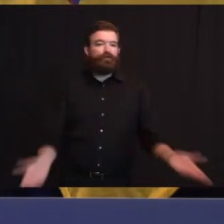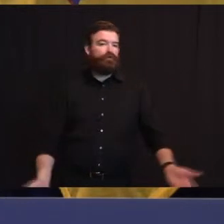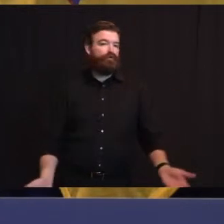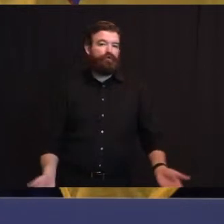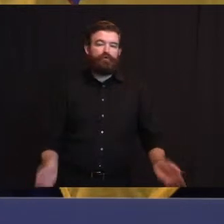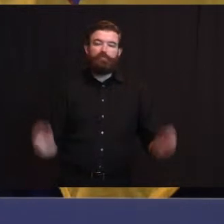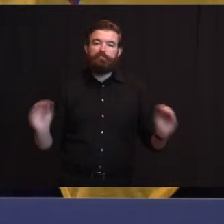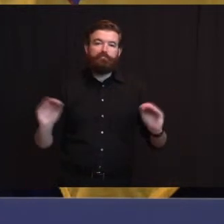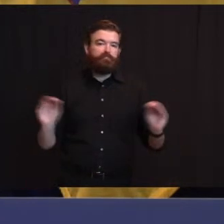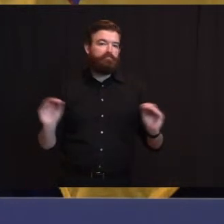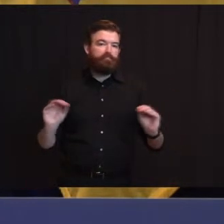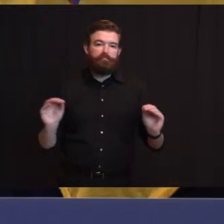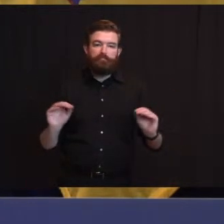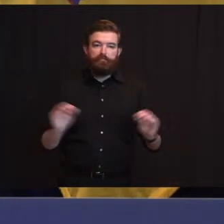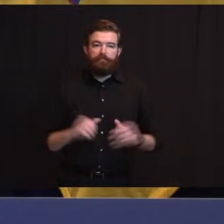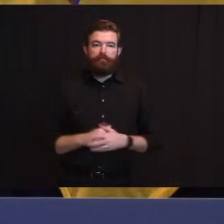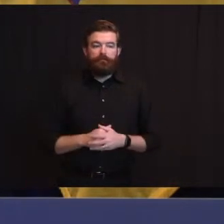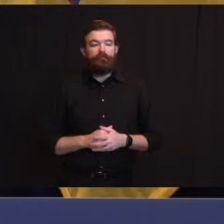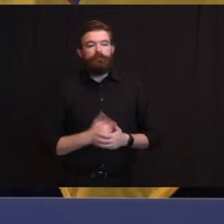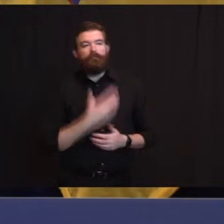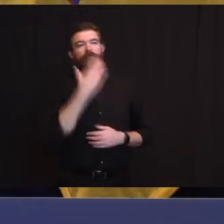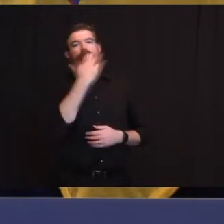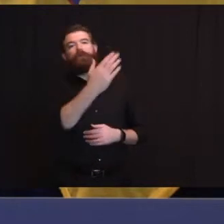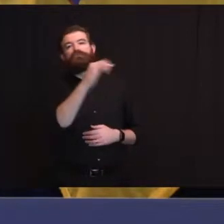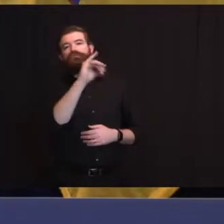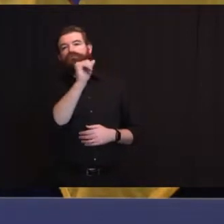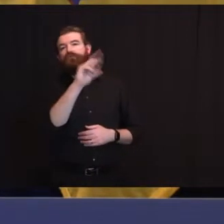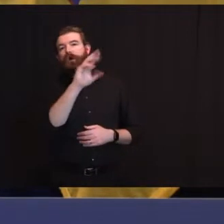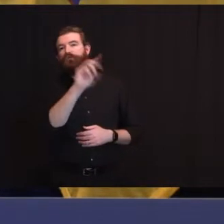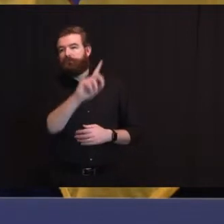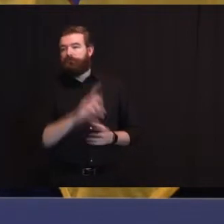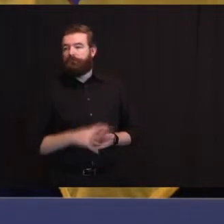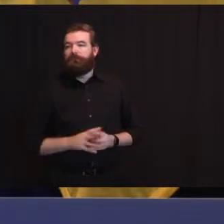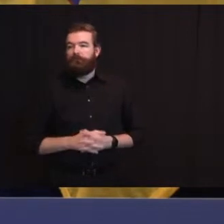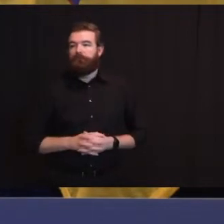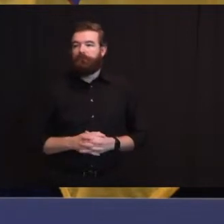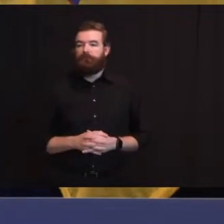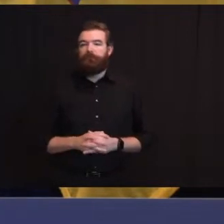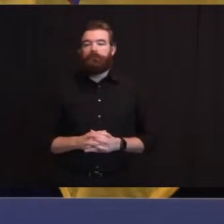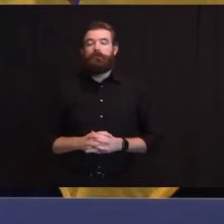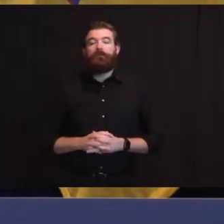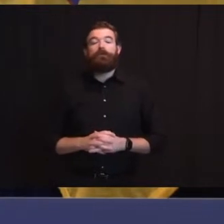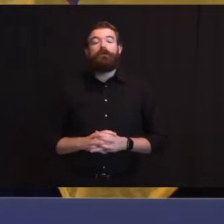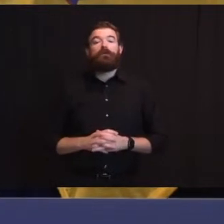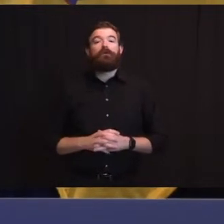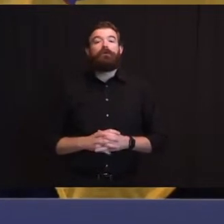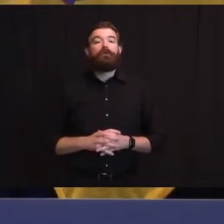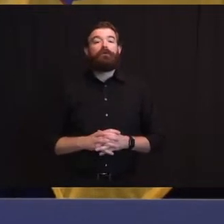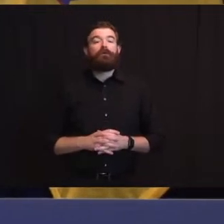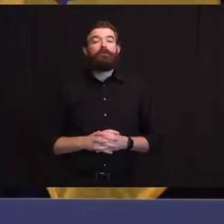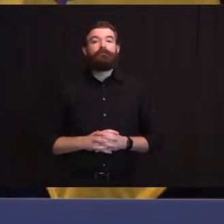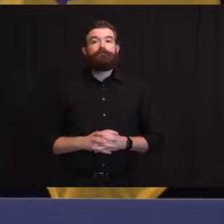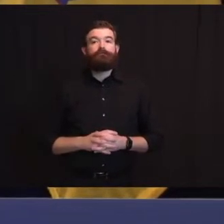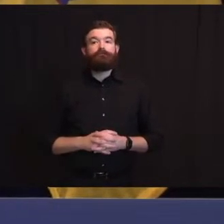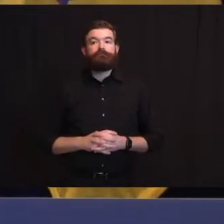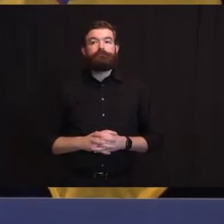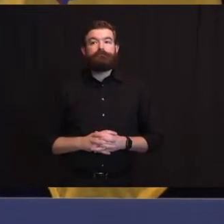Thank you for that. So we're able to do that with kind of a one-two punch there. You good? Sir?